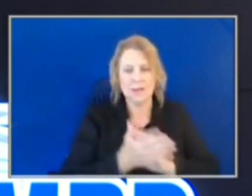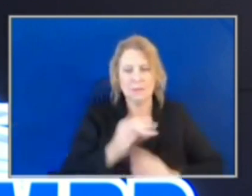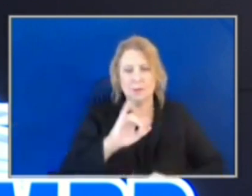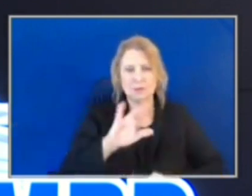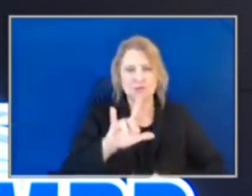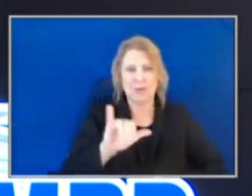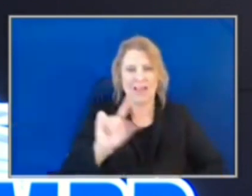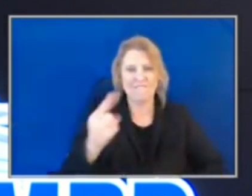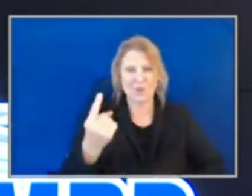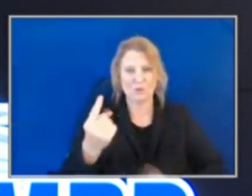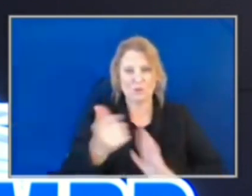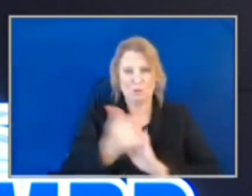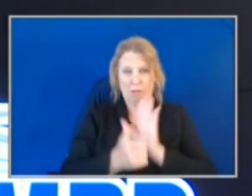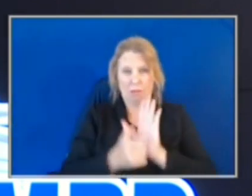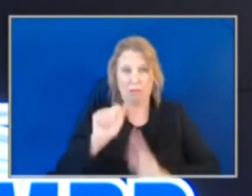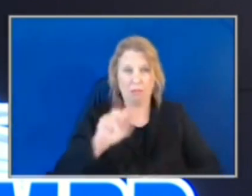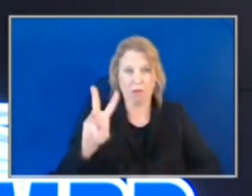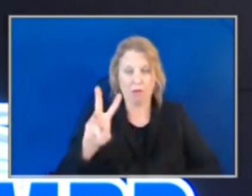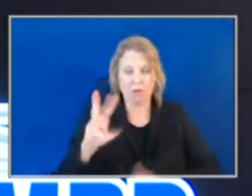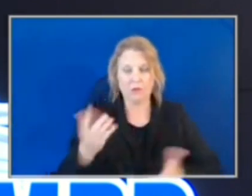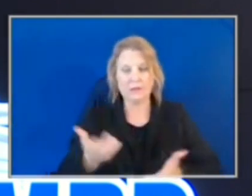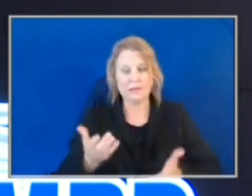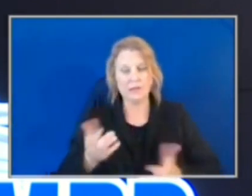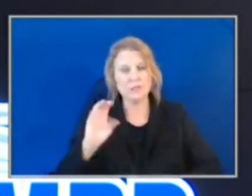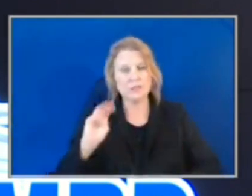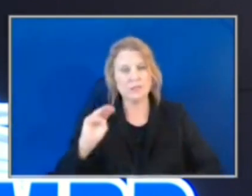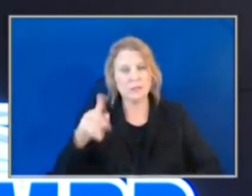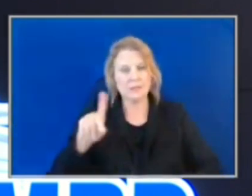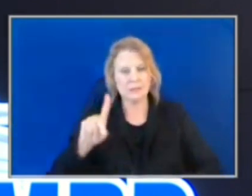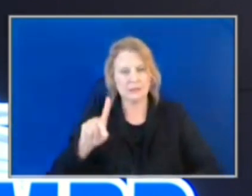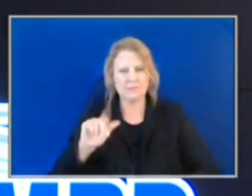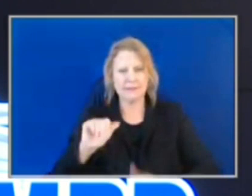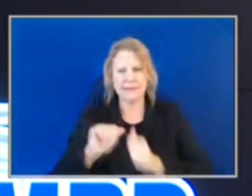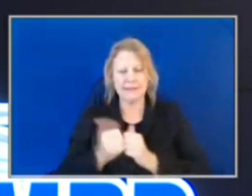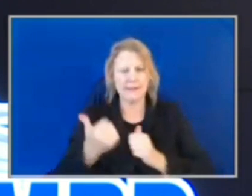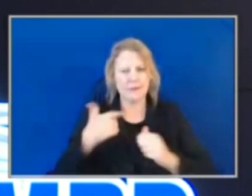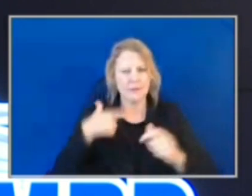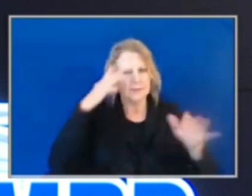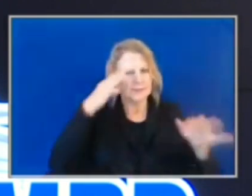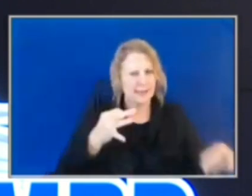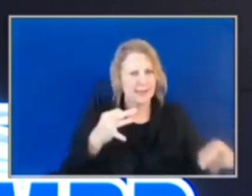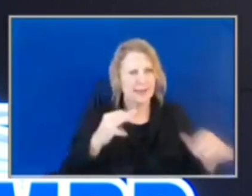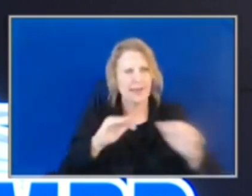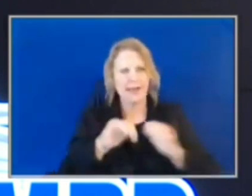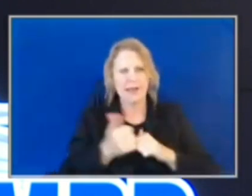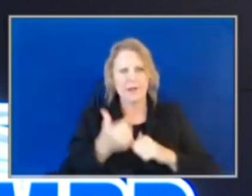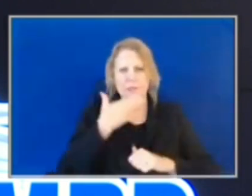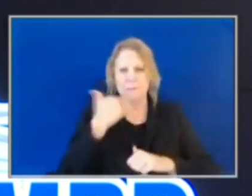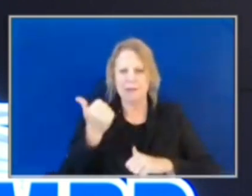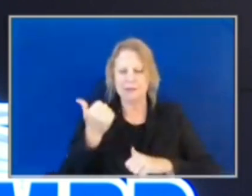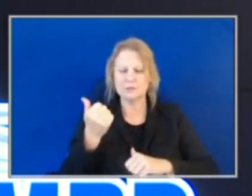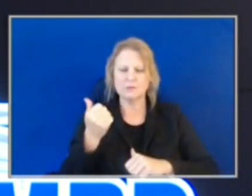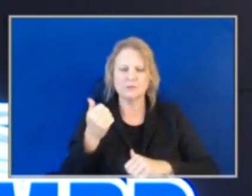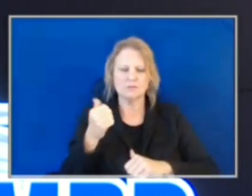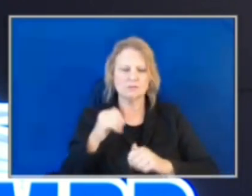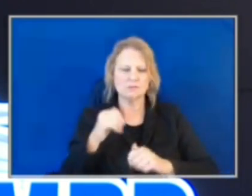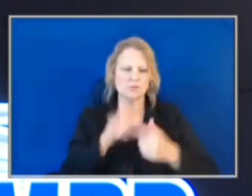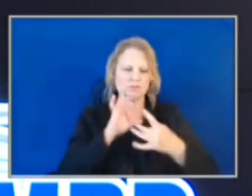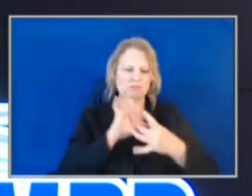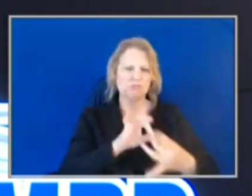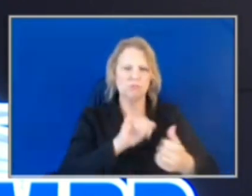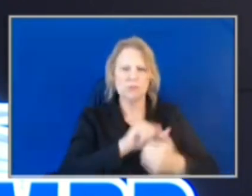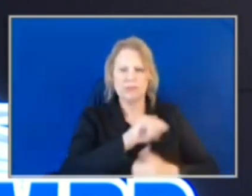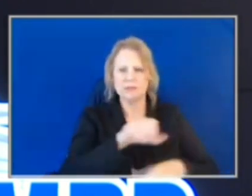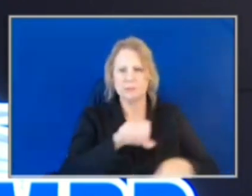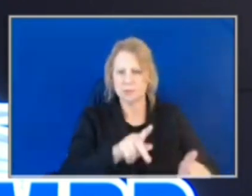We at CMPD are currently exploring how to best implement this new opportunity in our jurisdiction, and we hope to have more news